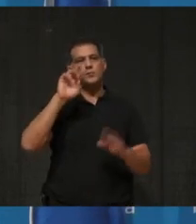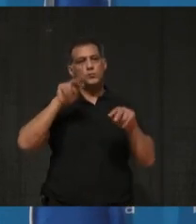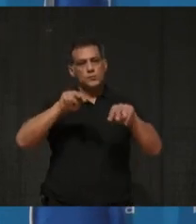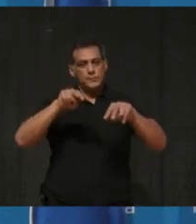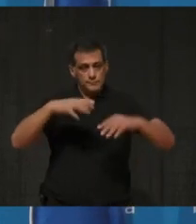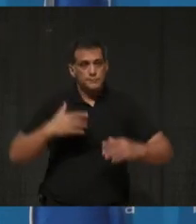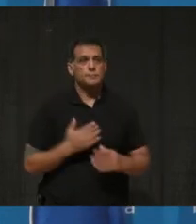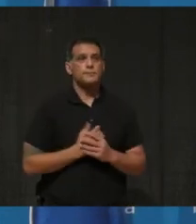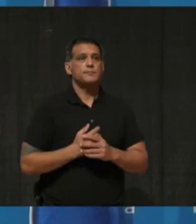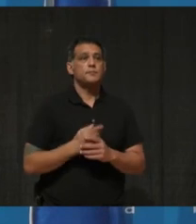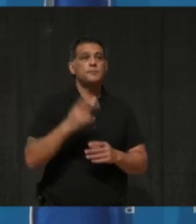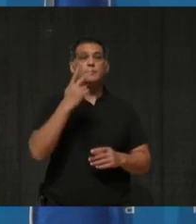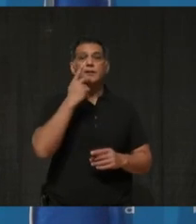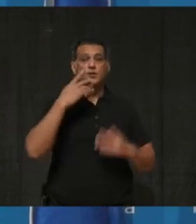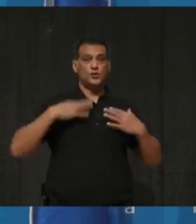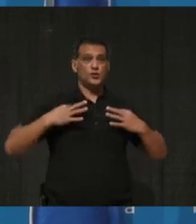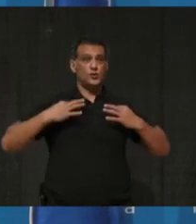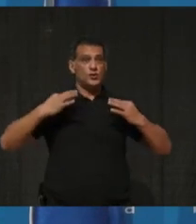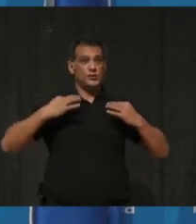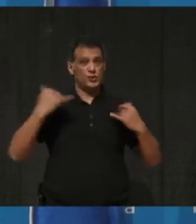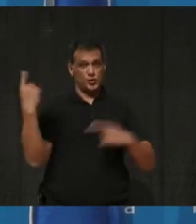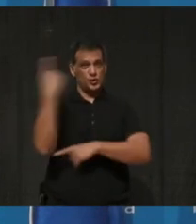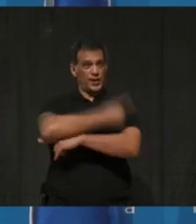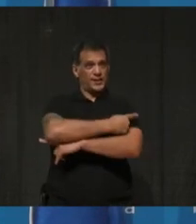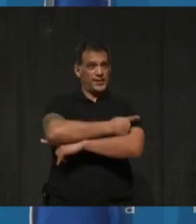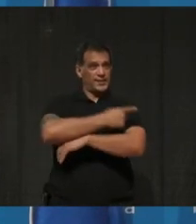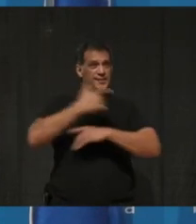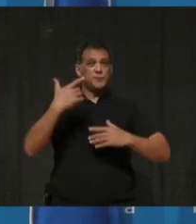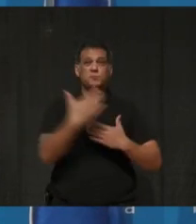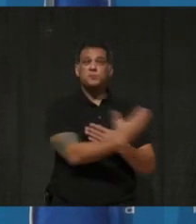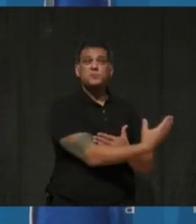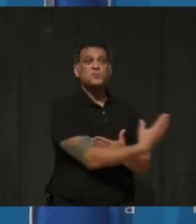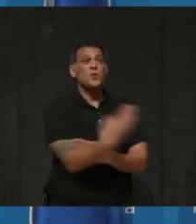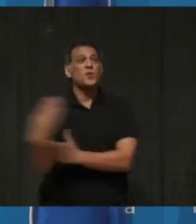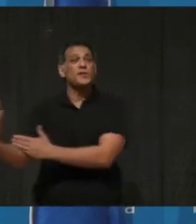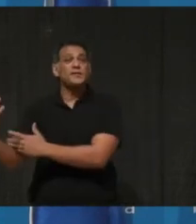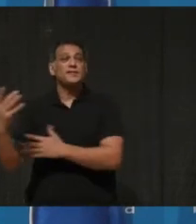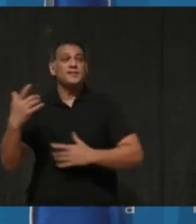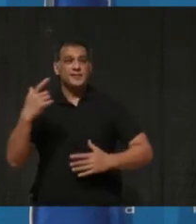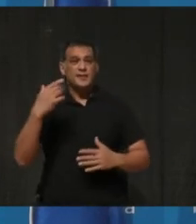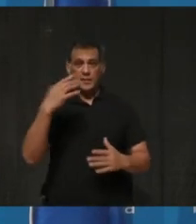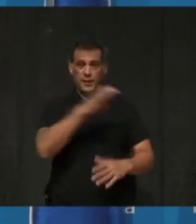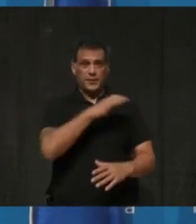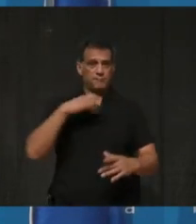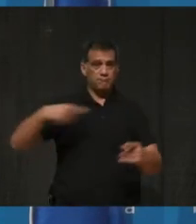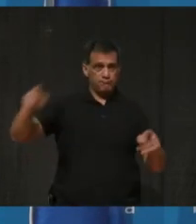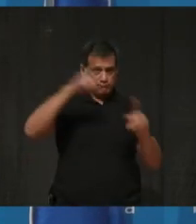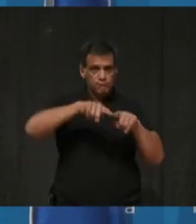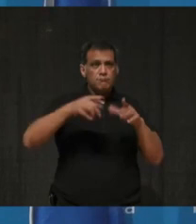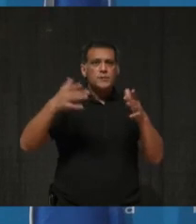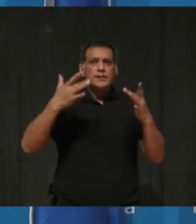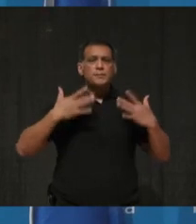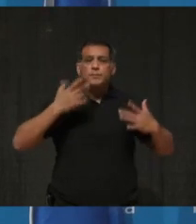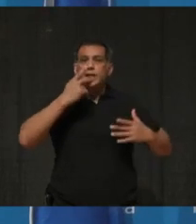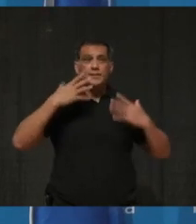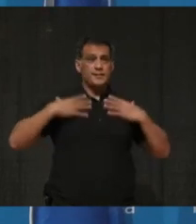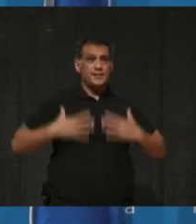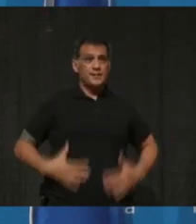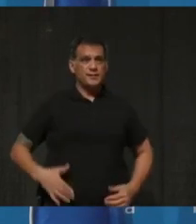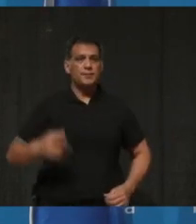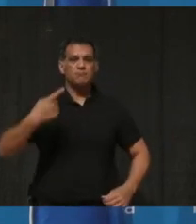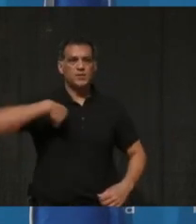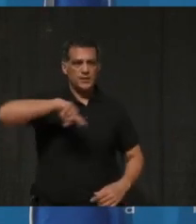and I was pleased to see many of my council colleagues this morning also wearing their pink shirts for our general committee meeting.